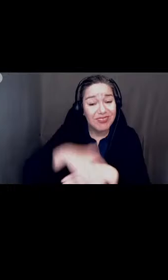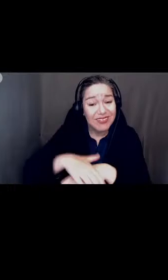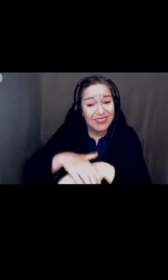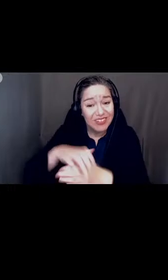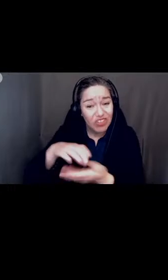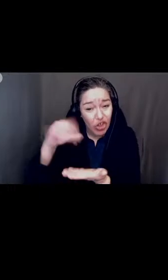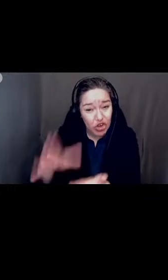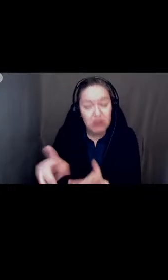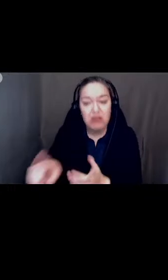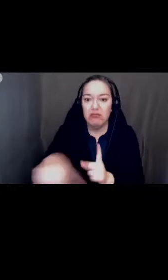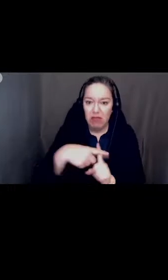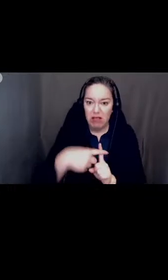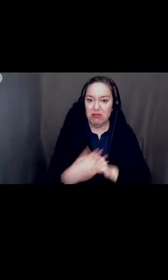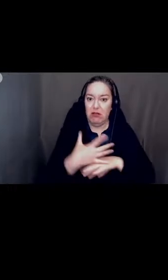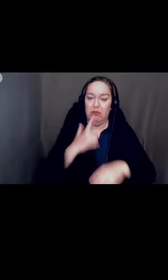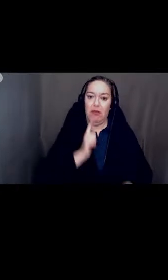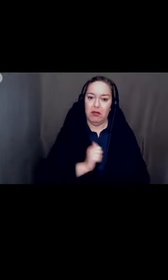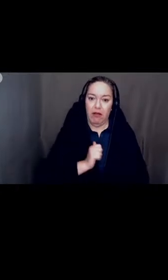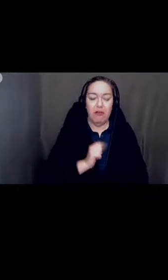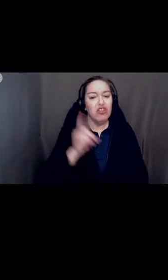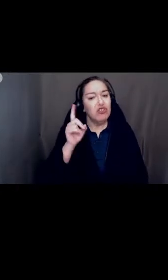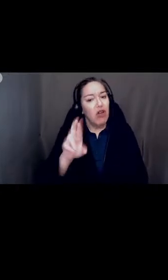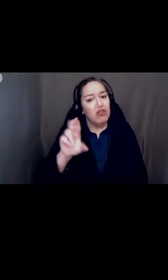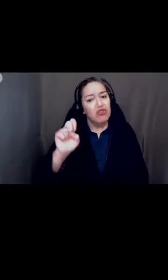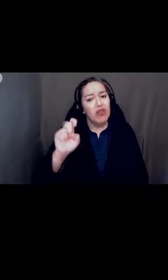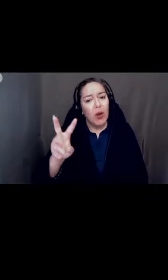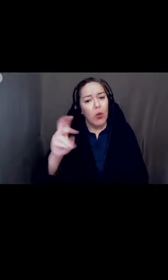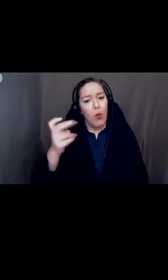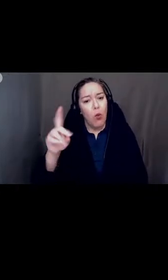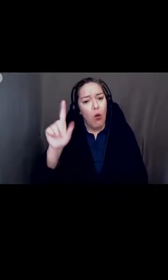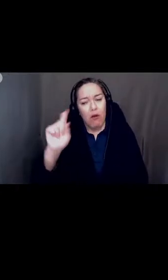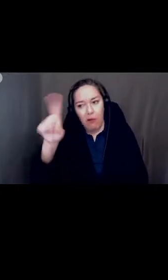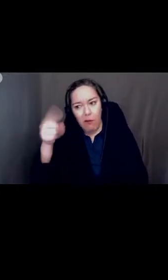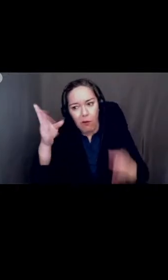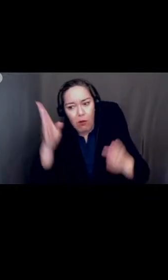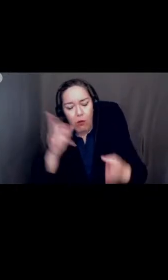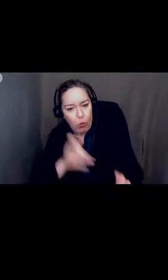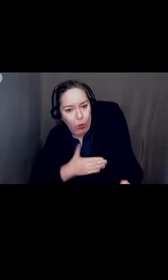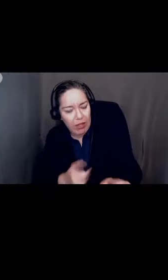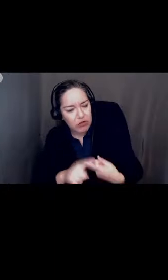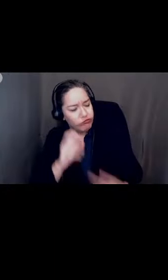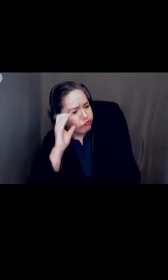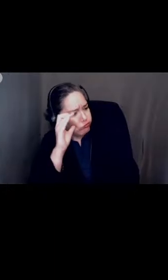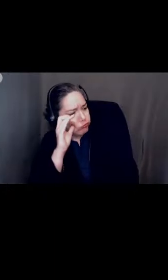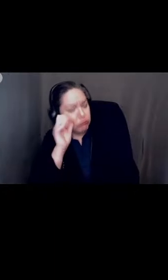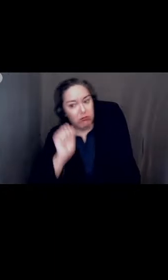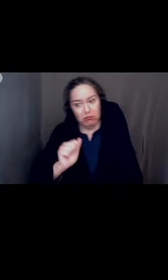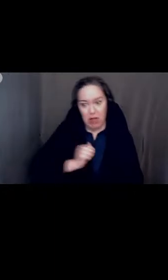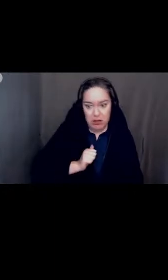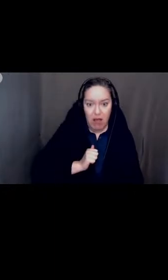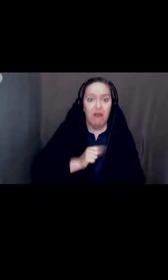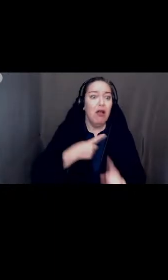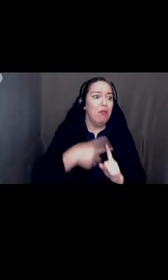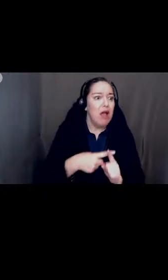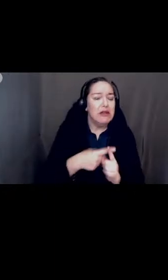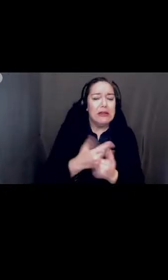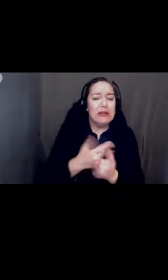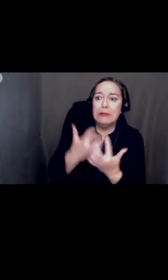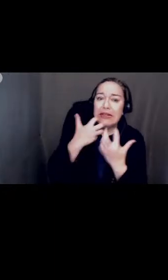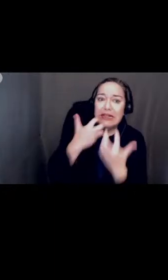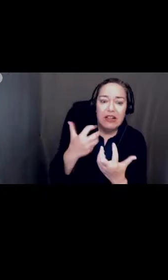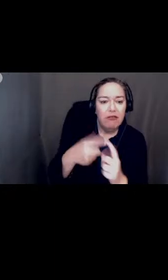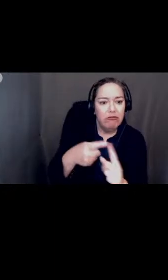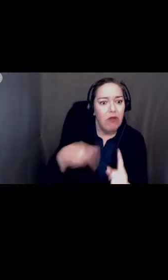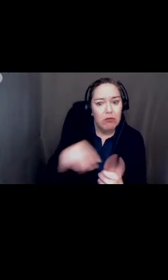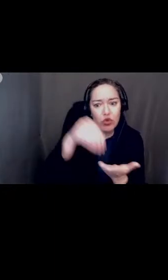Strickwarda was the only one willing to listen not only to my plea, but the plea of many students along with their families. If doing the right lawful